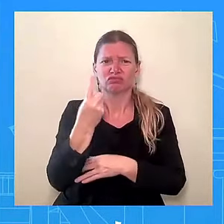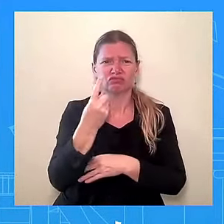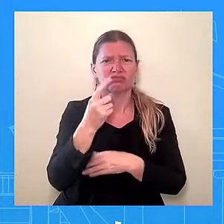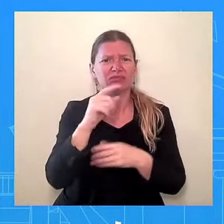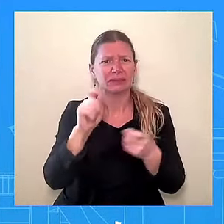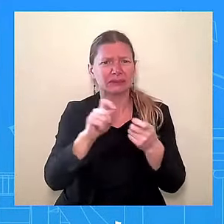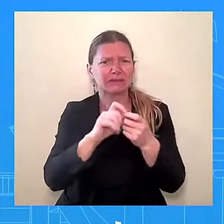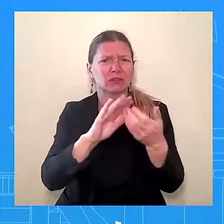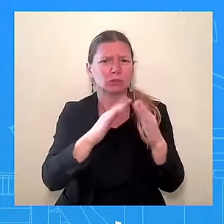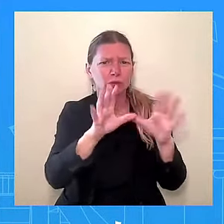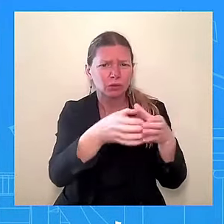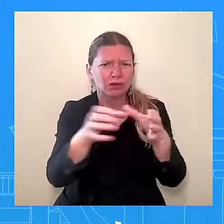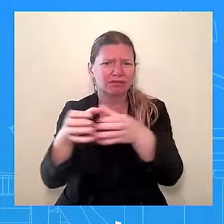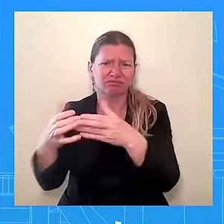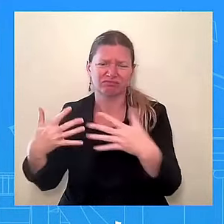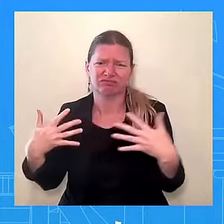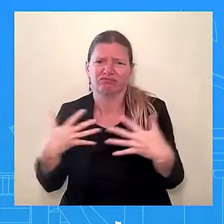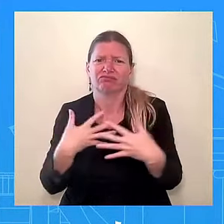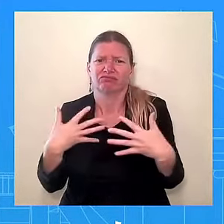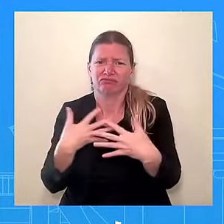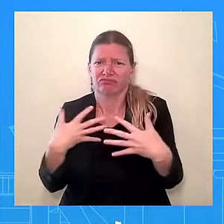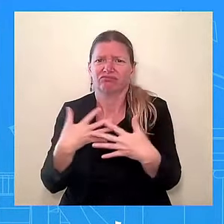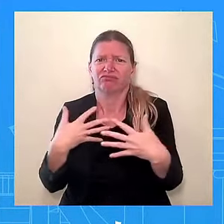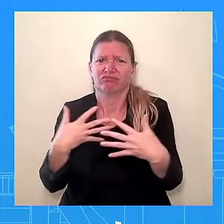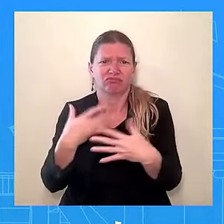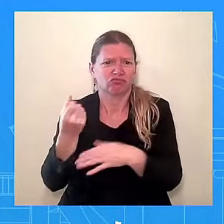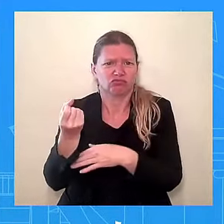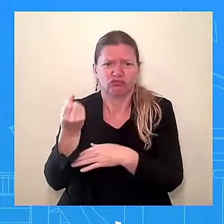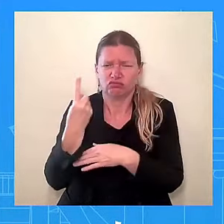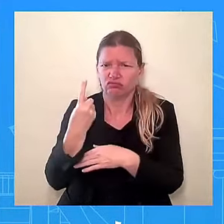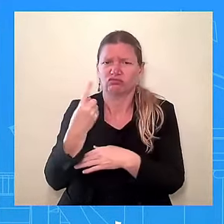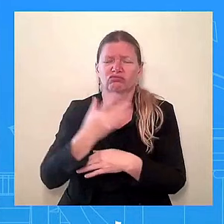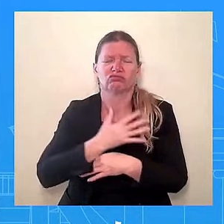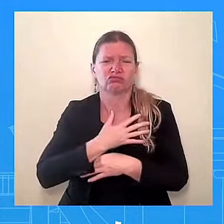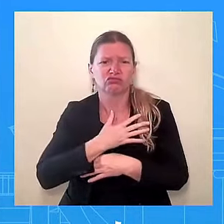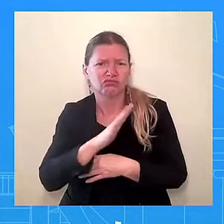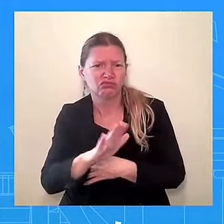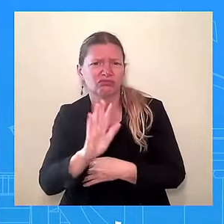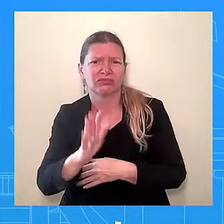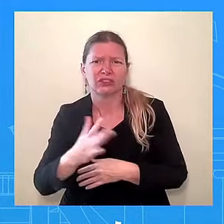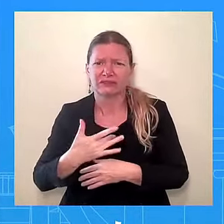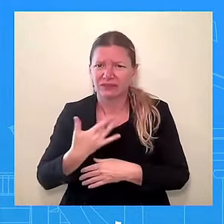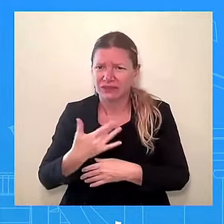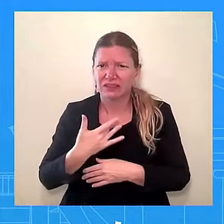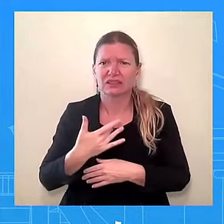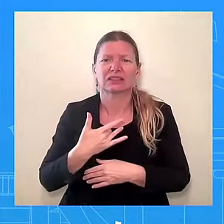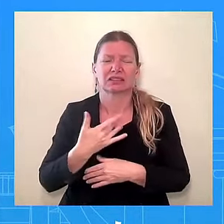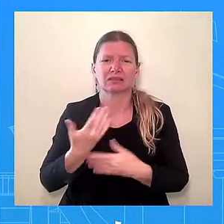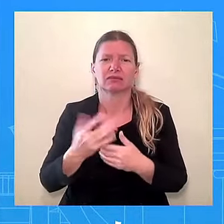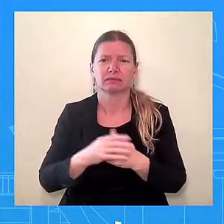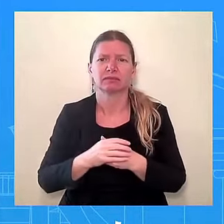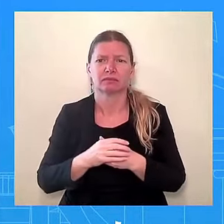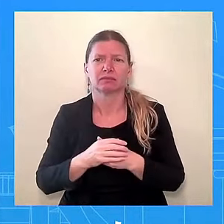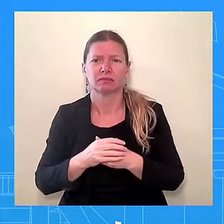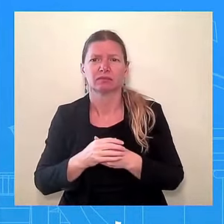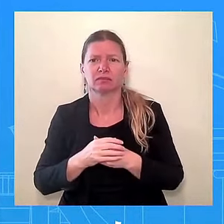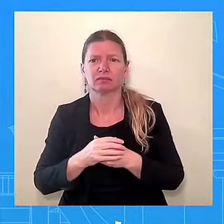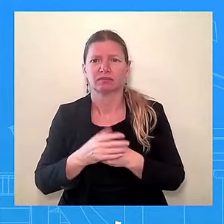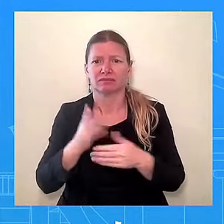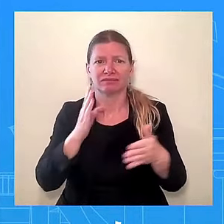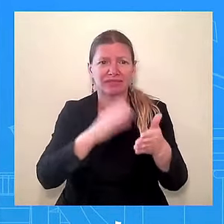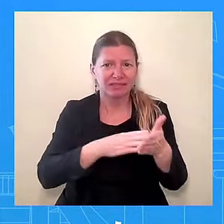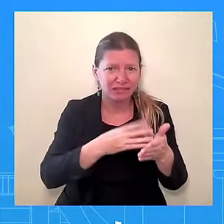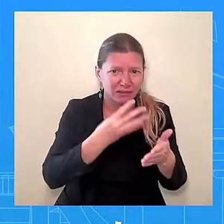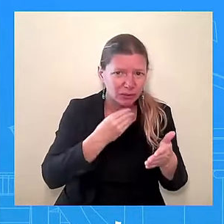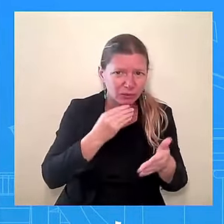administration, we're trying to address the rise of reported anti-Semitism, the rise of reported and what we have seen